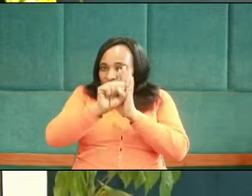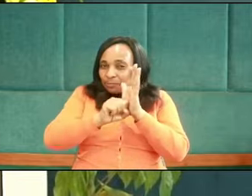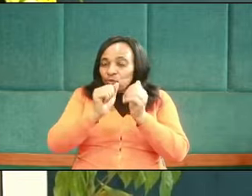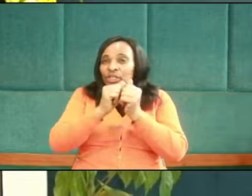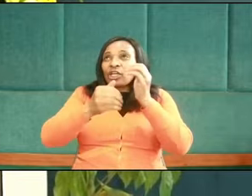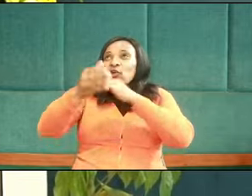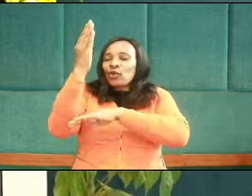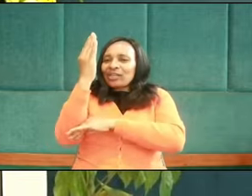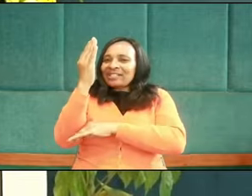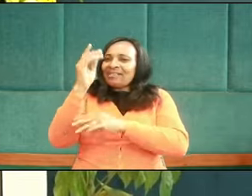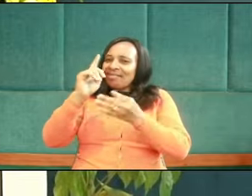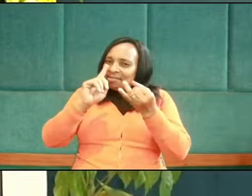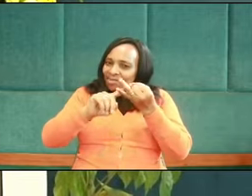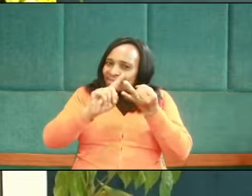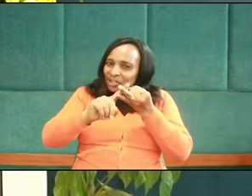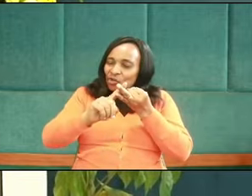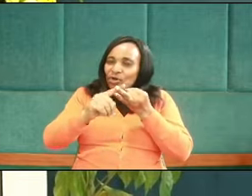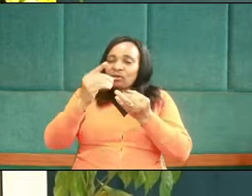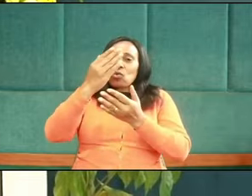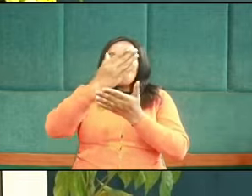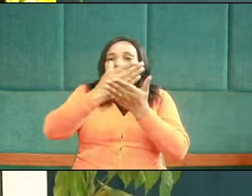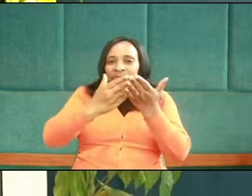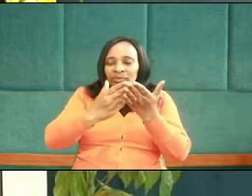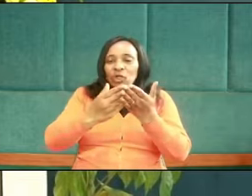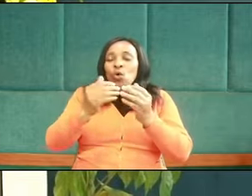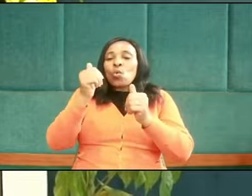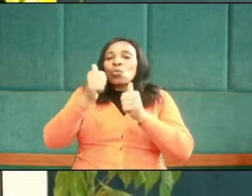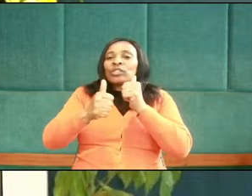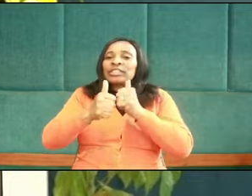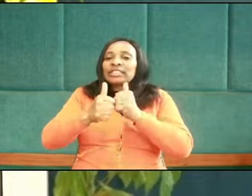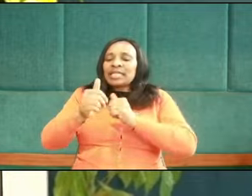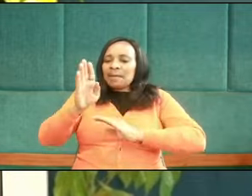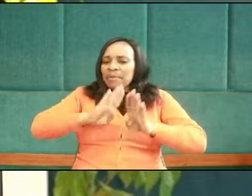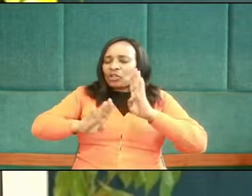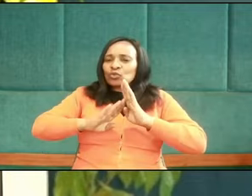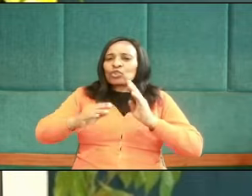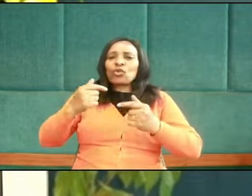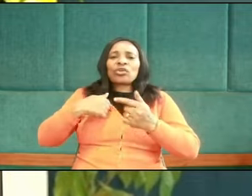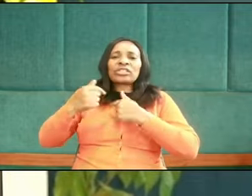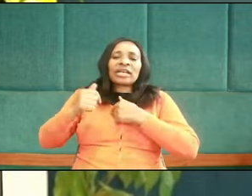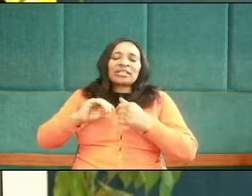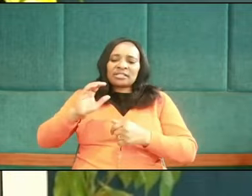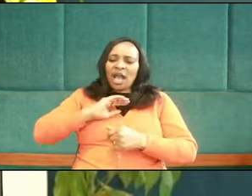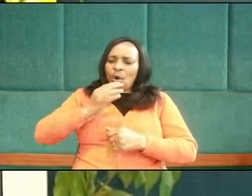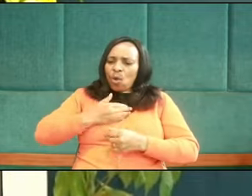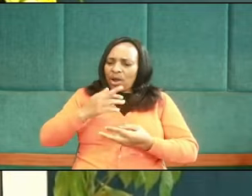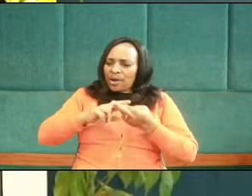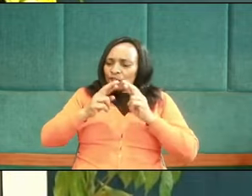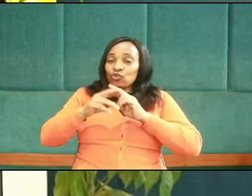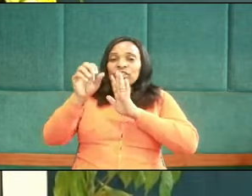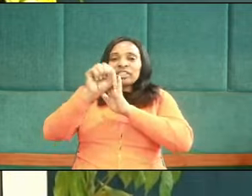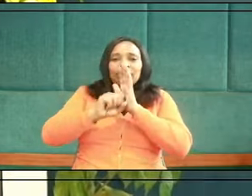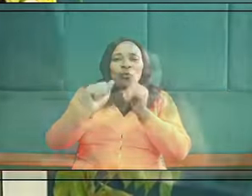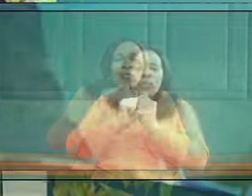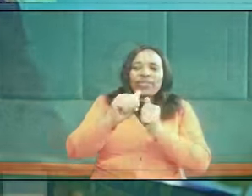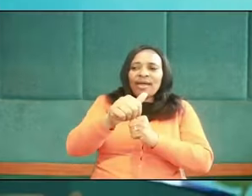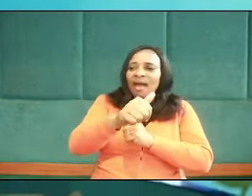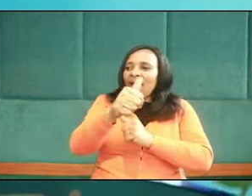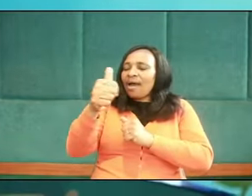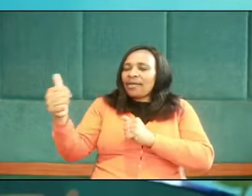God and the second part of the beatitudes are concerned with our relationship with